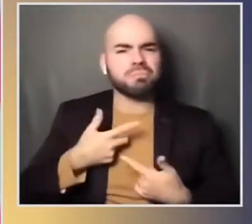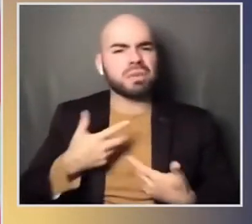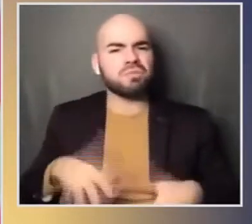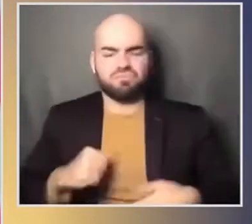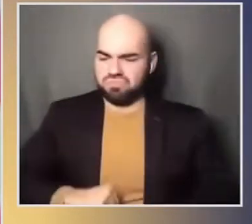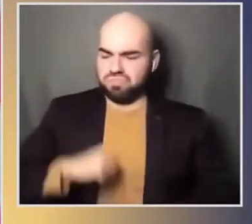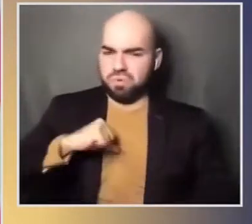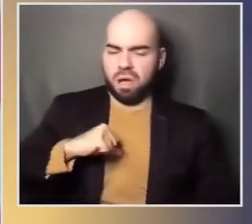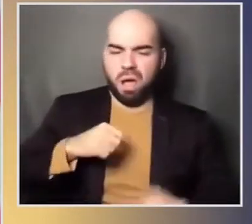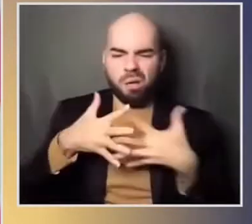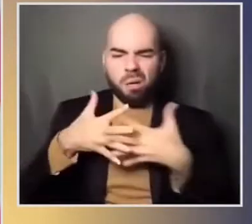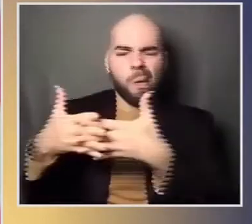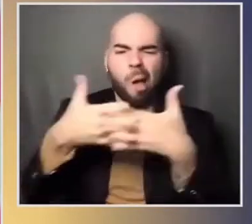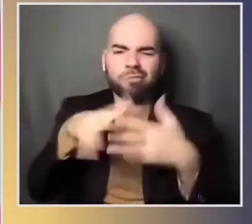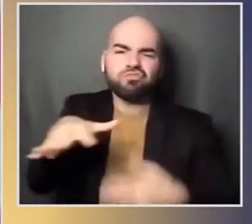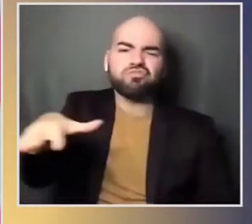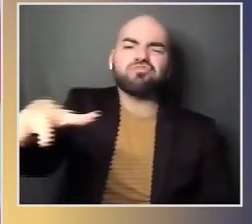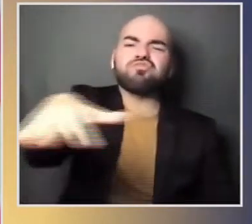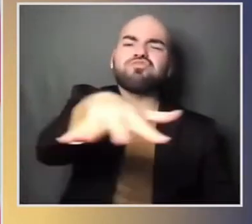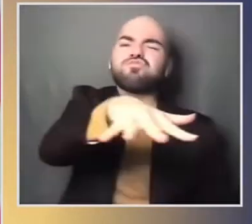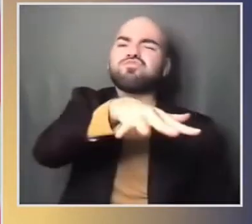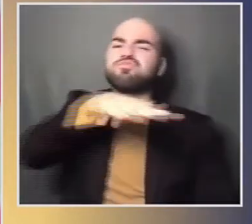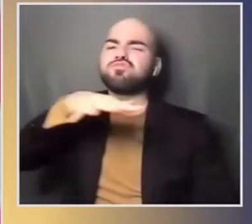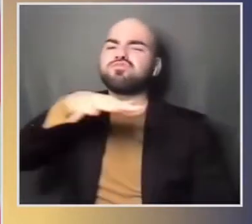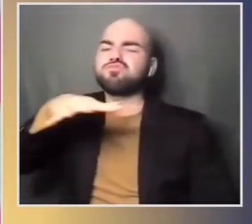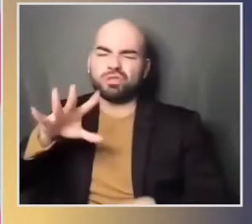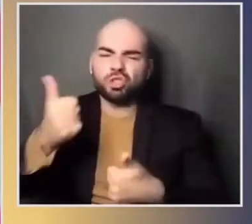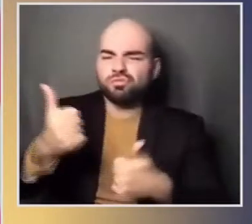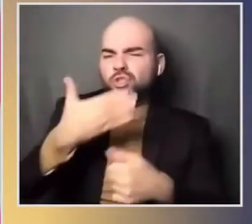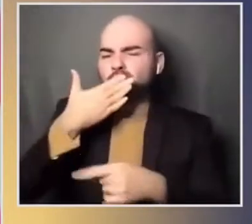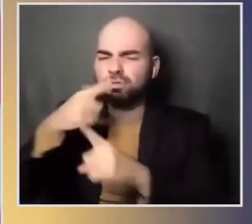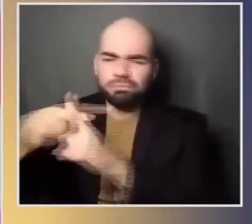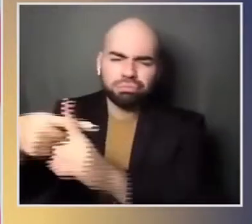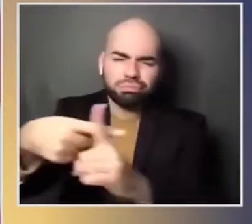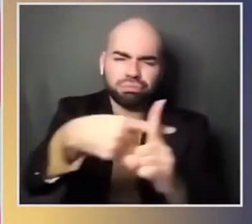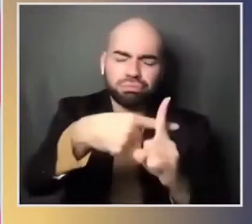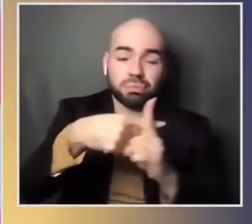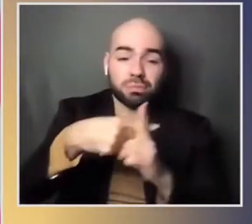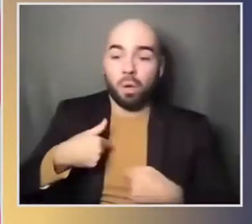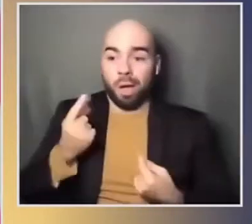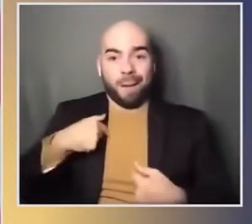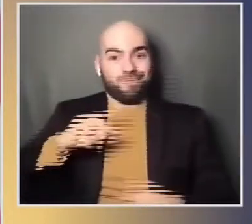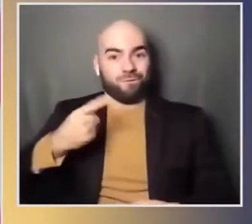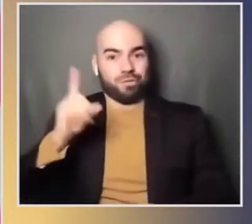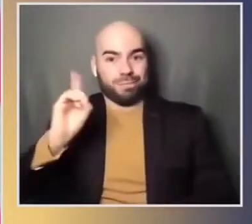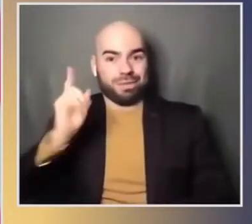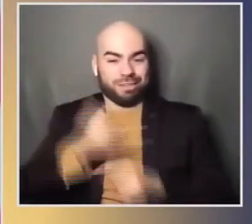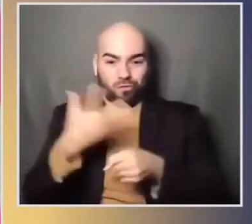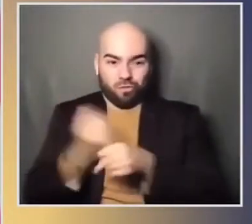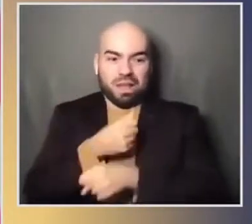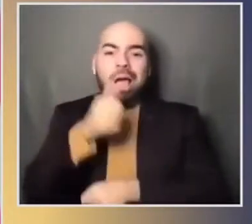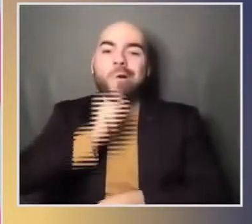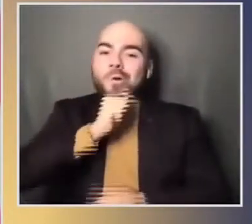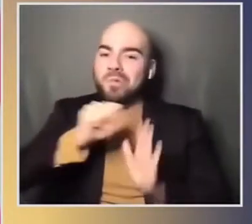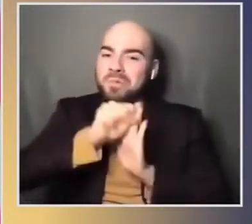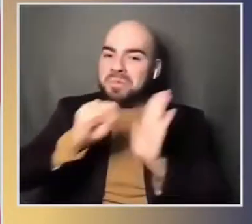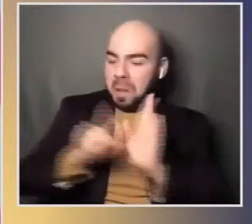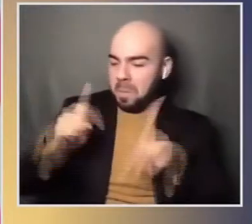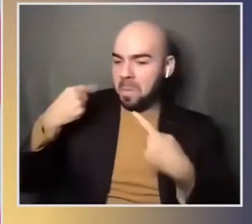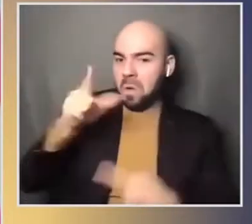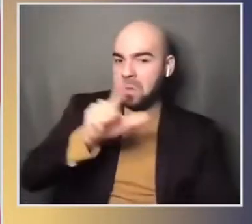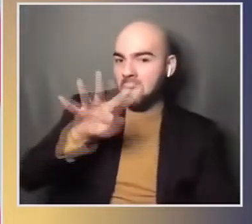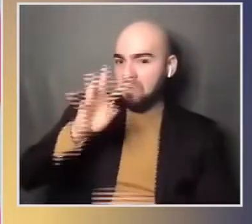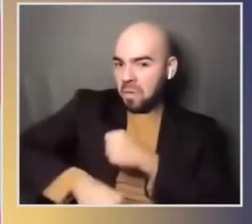moscow the kremlin also has a long memory in 2011 vice president biden reportedly